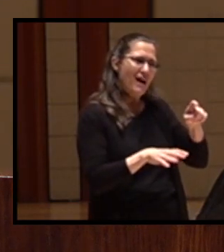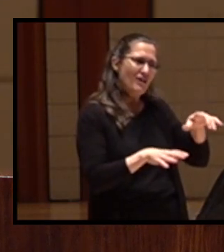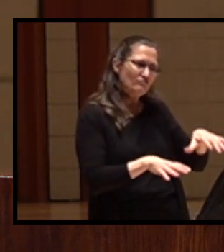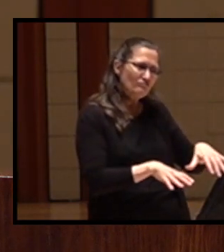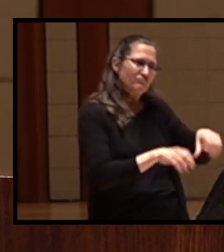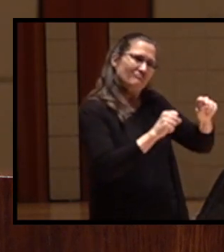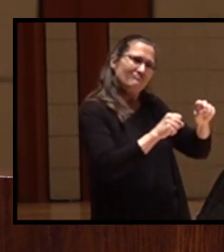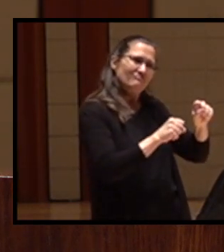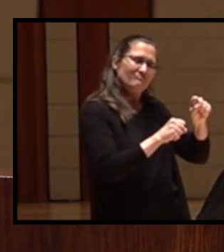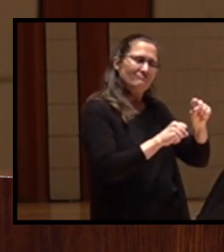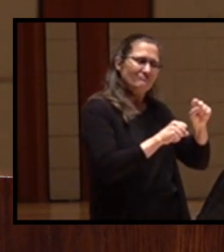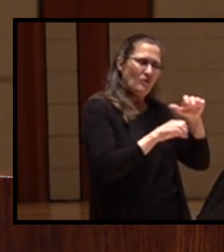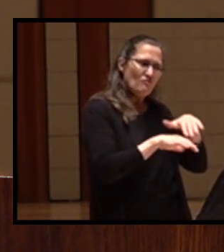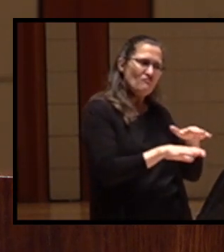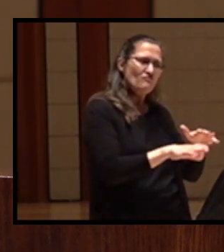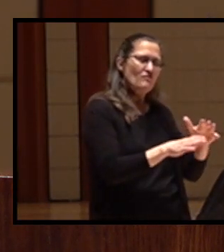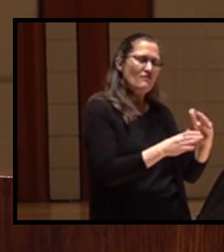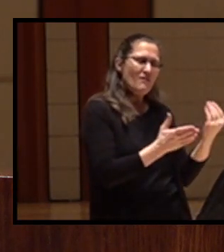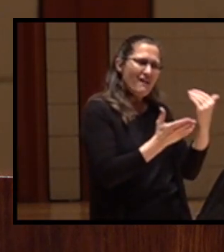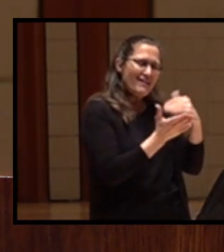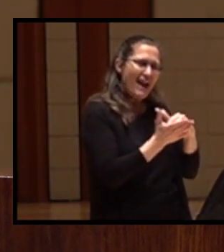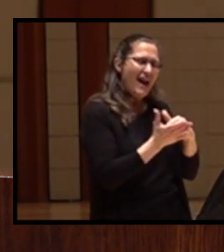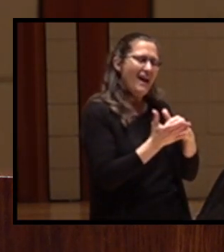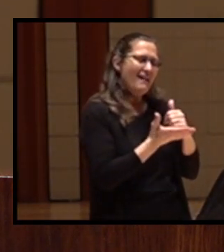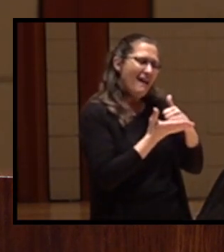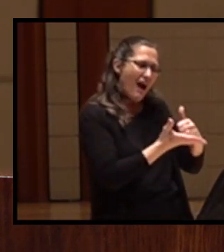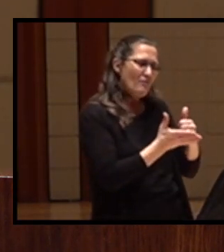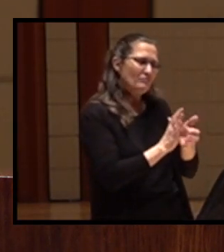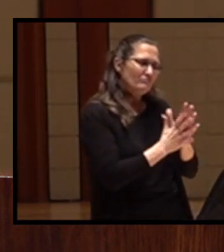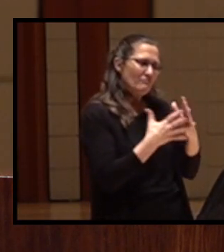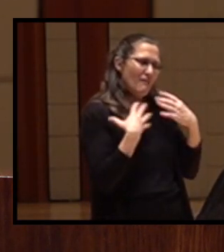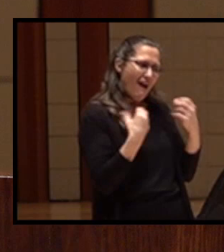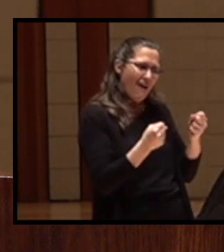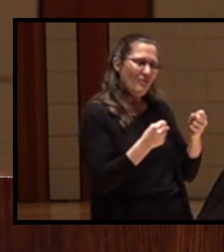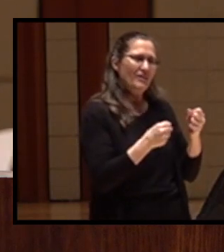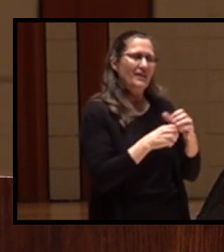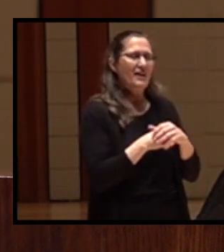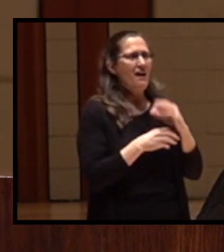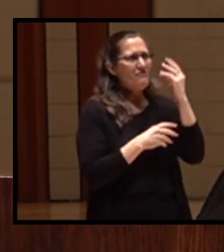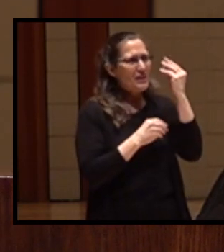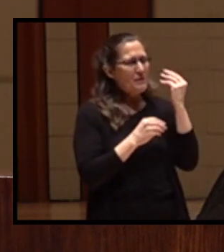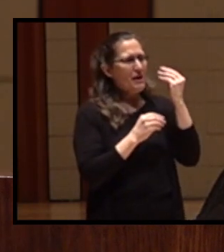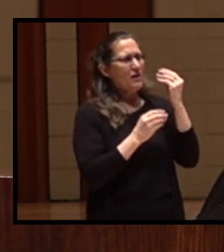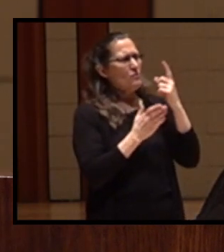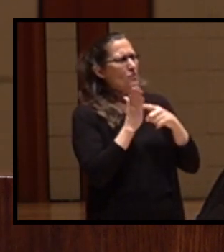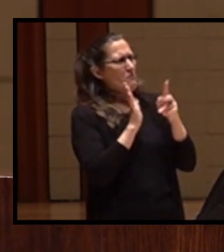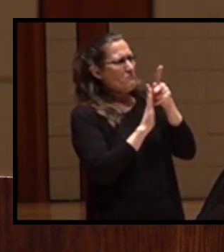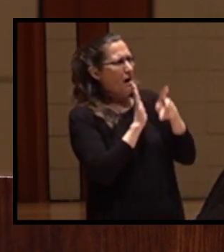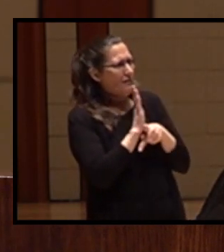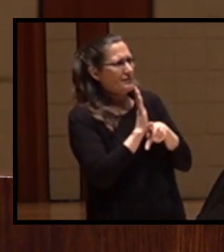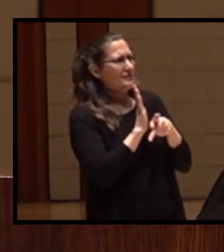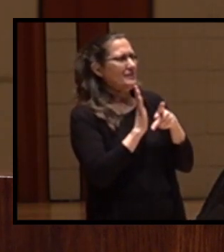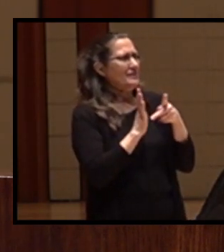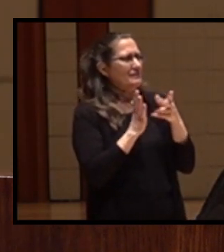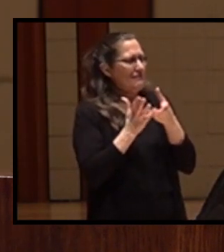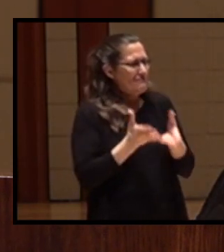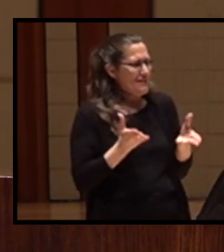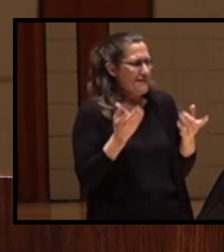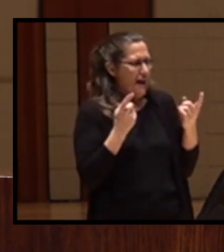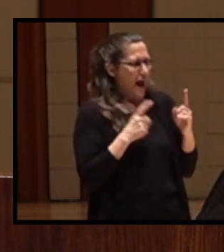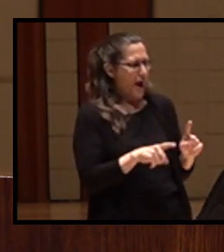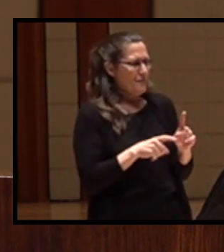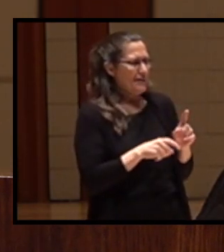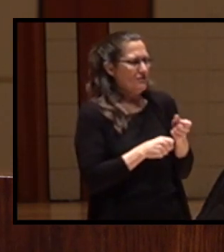Klamath from the ideas, principles, and values and policies that led to its demise. Reclaiming the